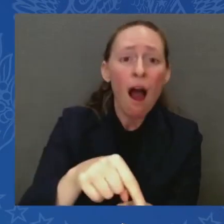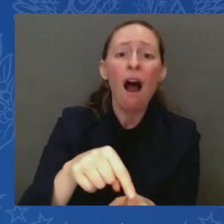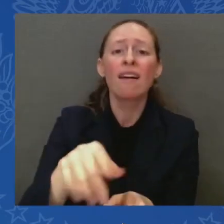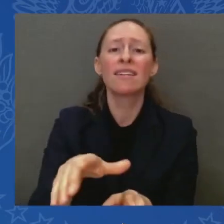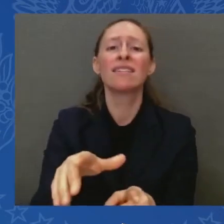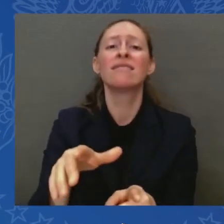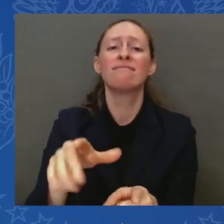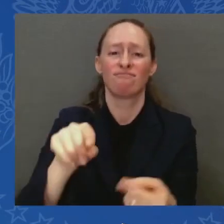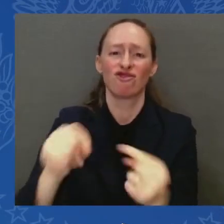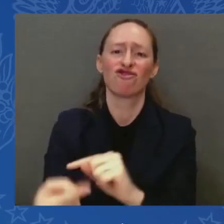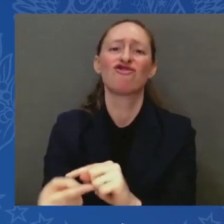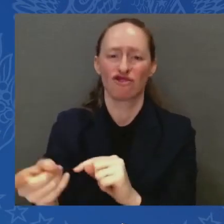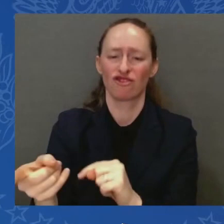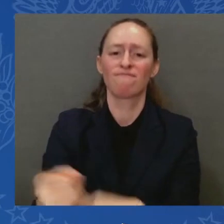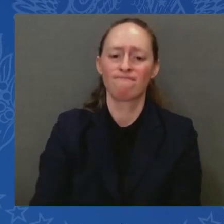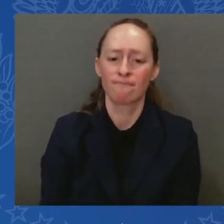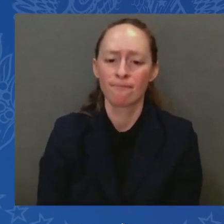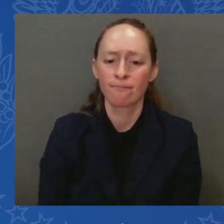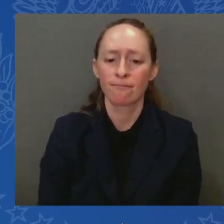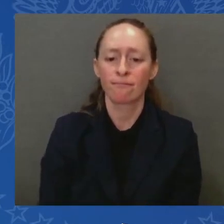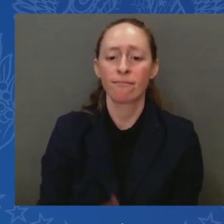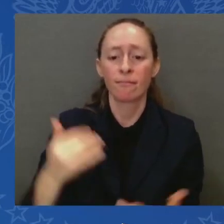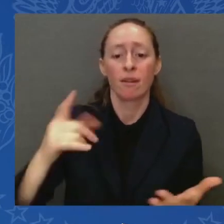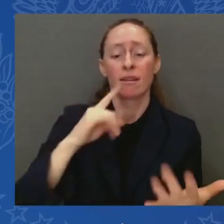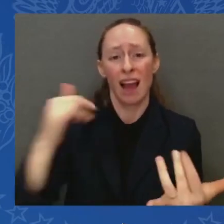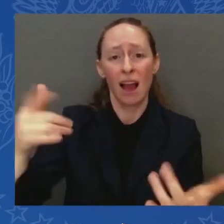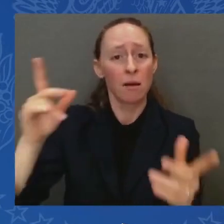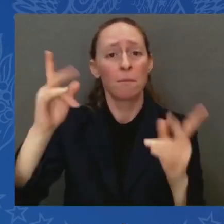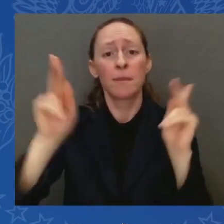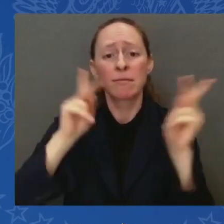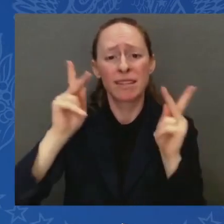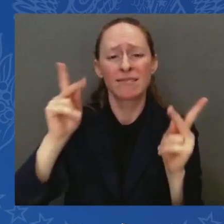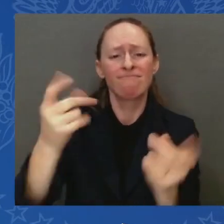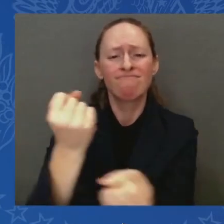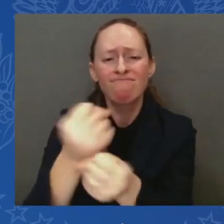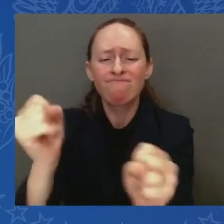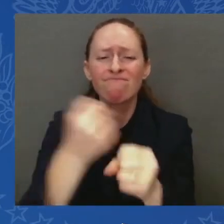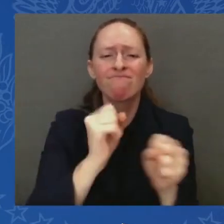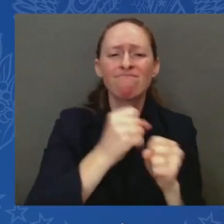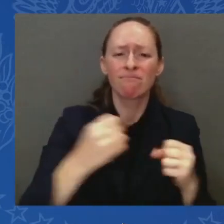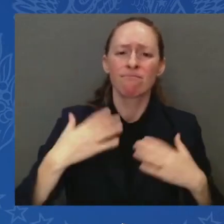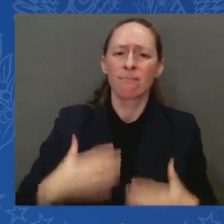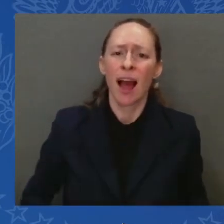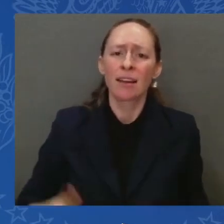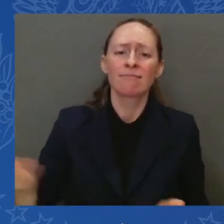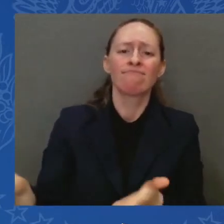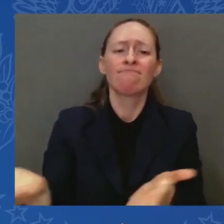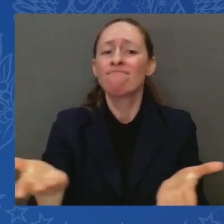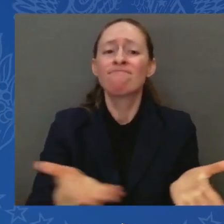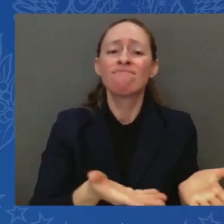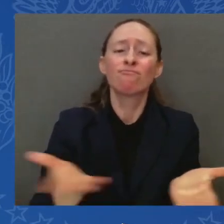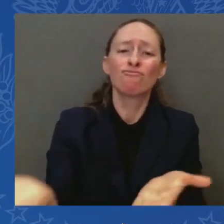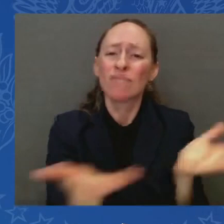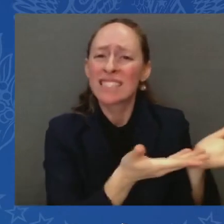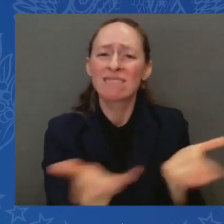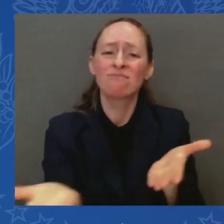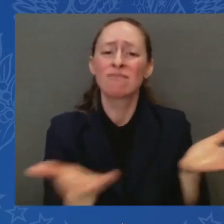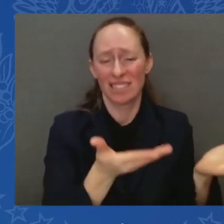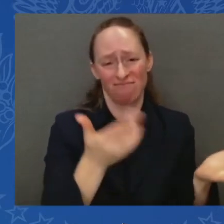Reservists leaving behind their families, their honeymoons, their studies abroad without hesitation